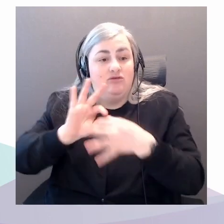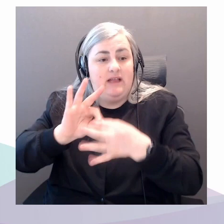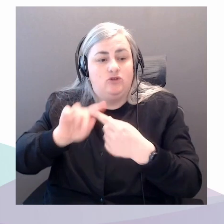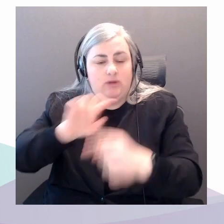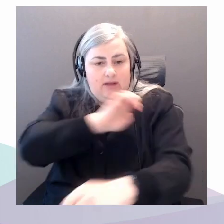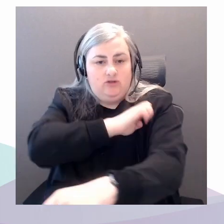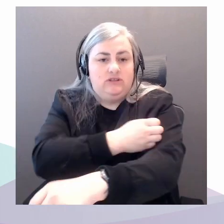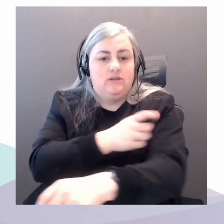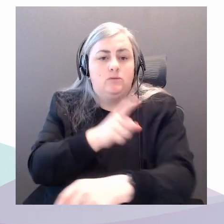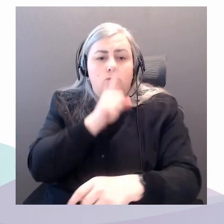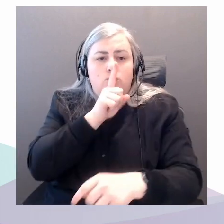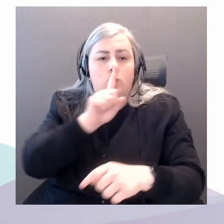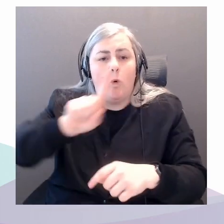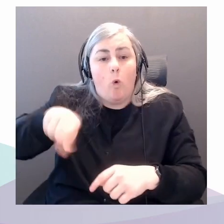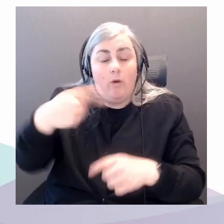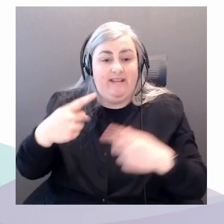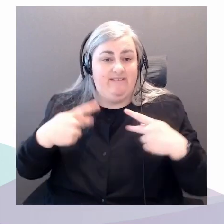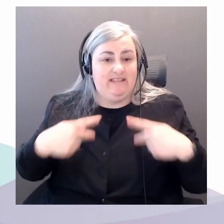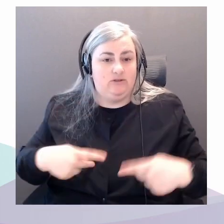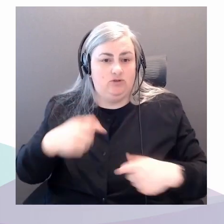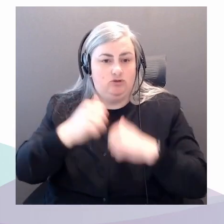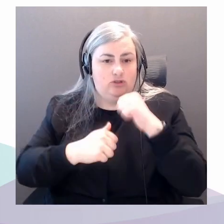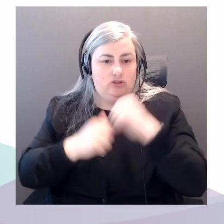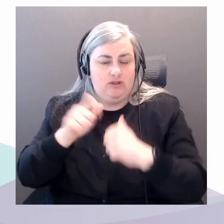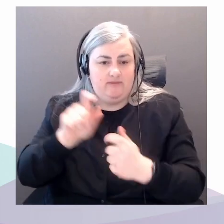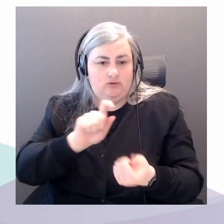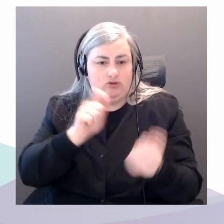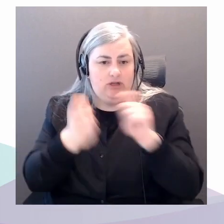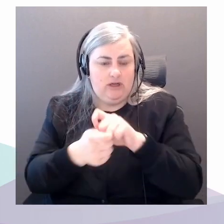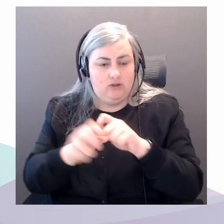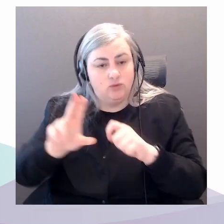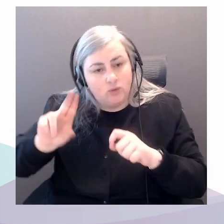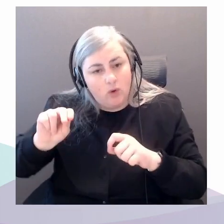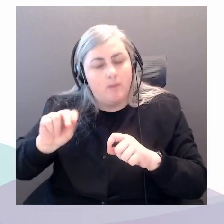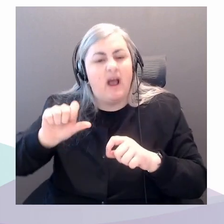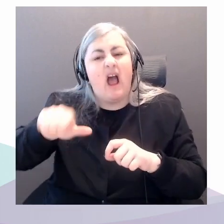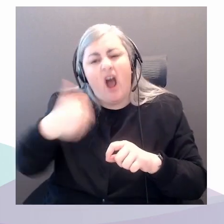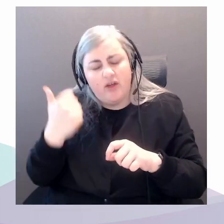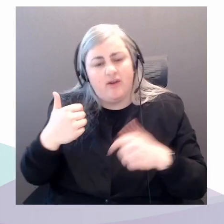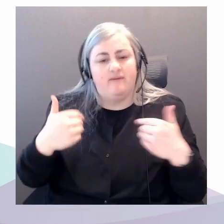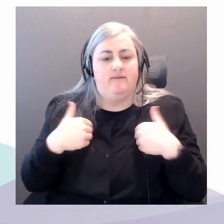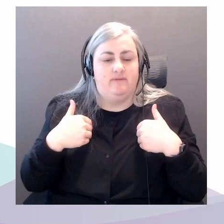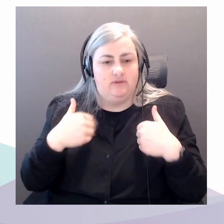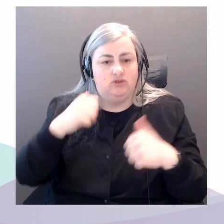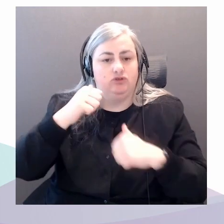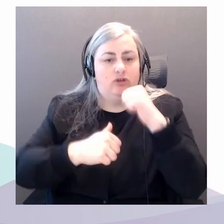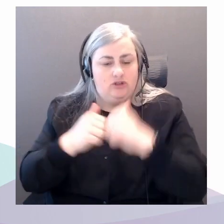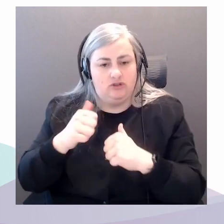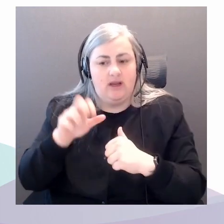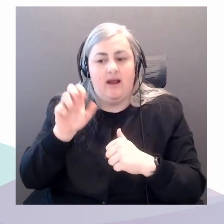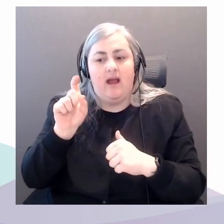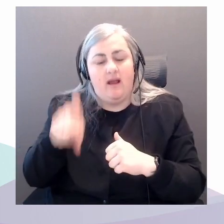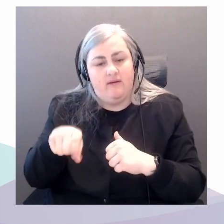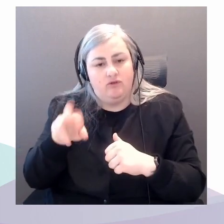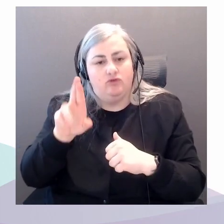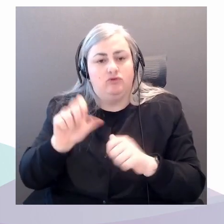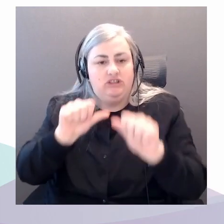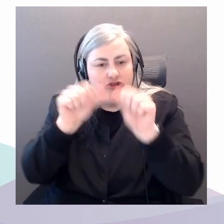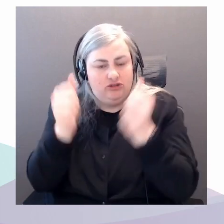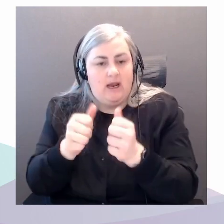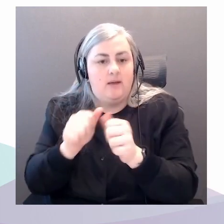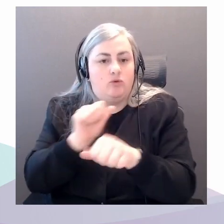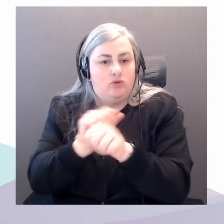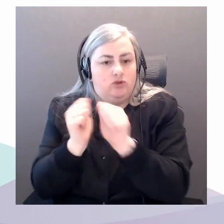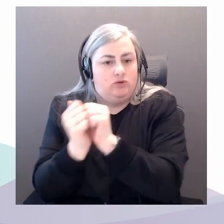that we'll have to change. There are other structures we have to reshape working together, which are more